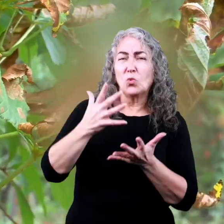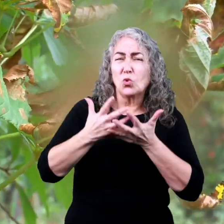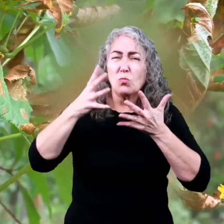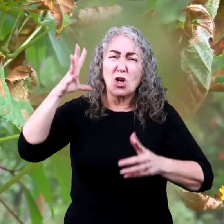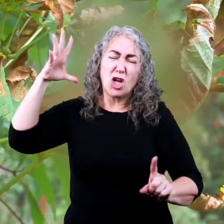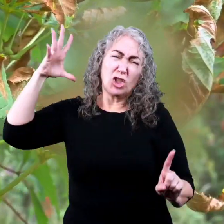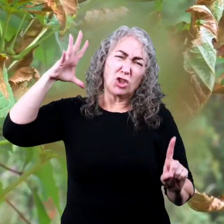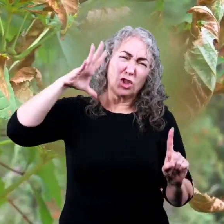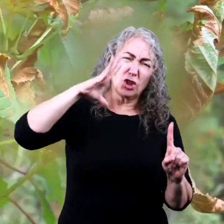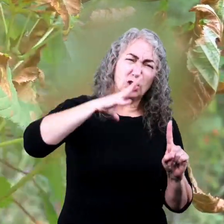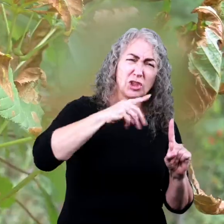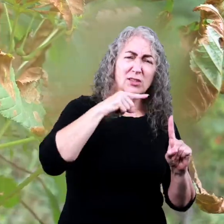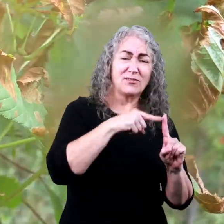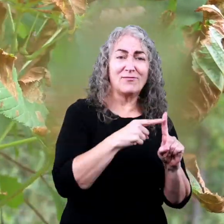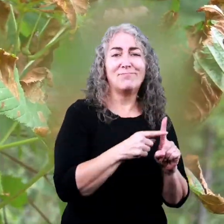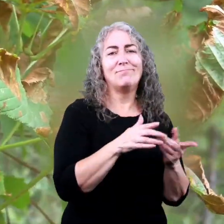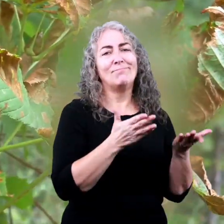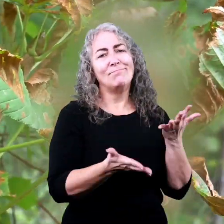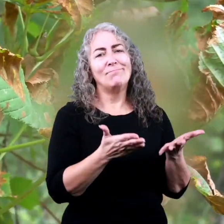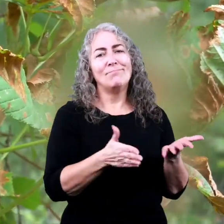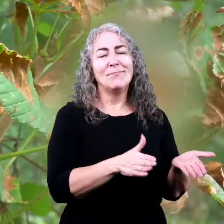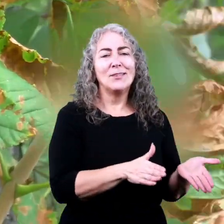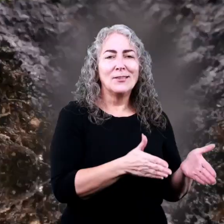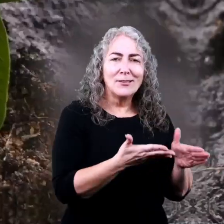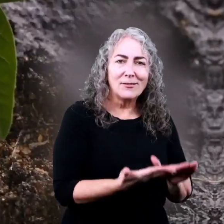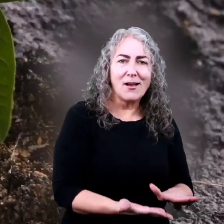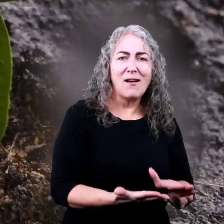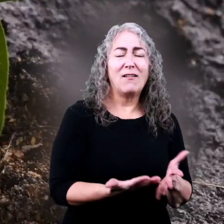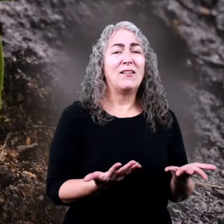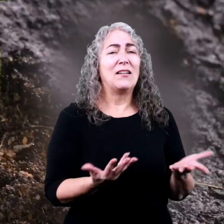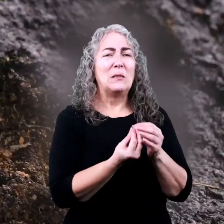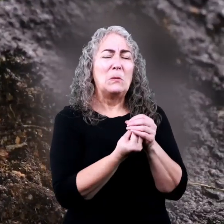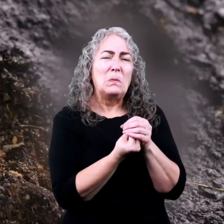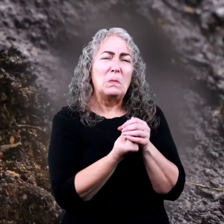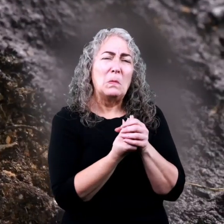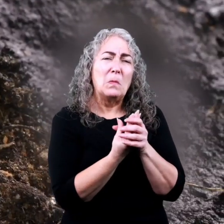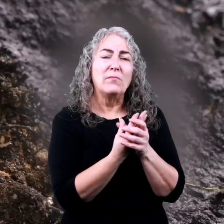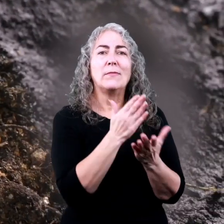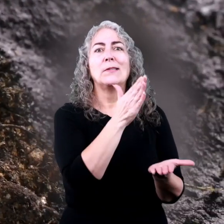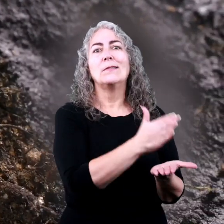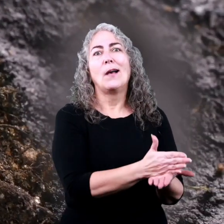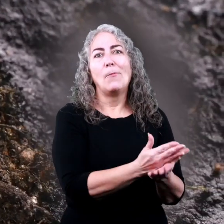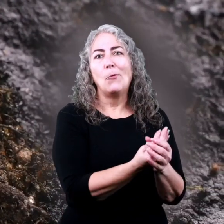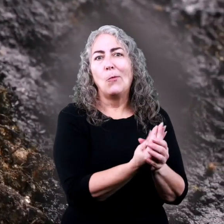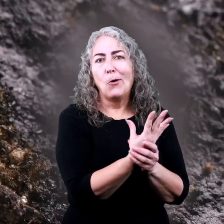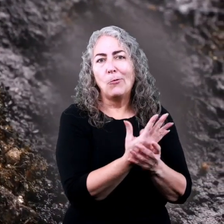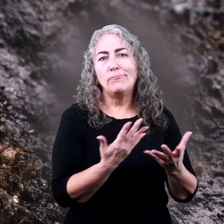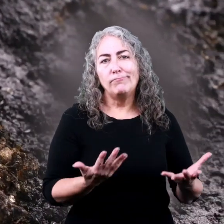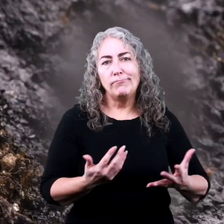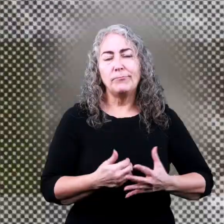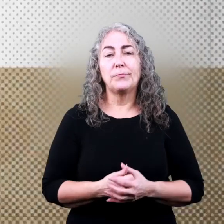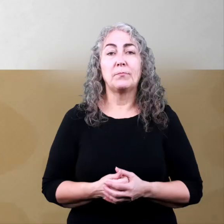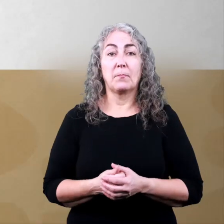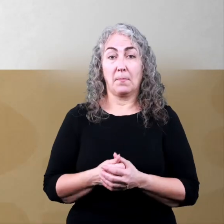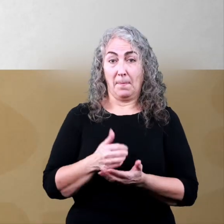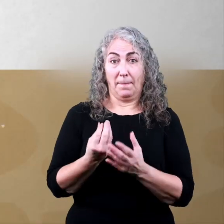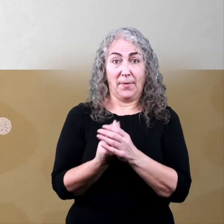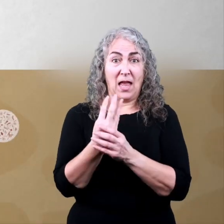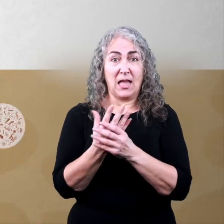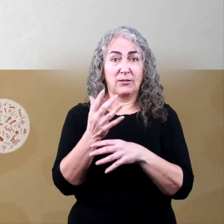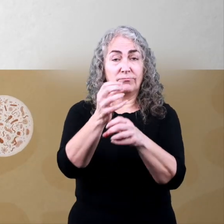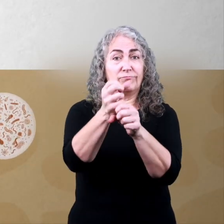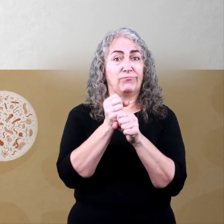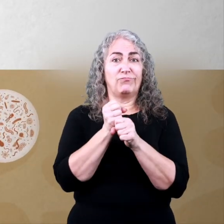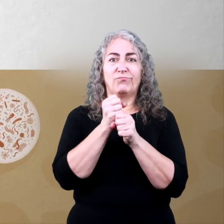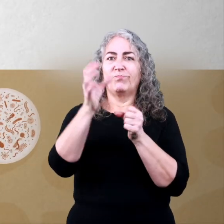much sun, and a plant may wither and die. Too little, and it may stop growing. Plants